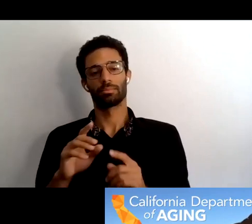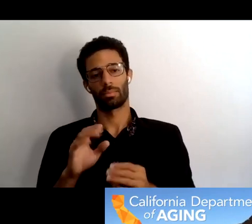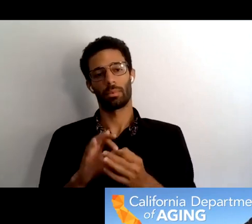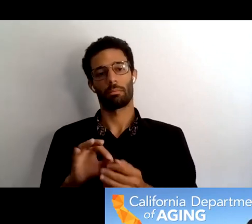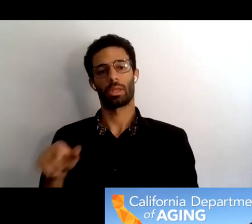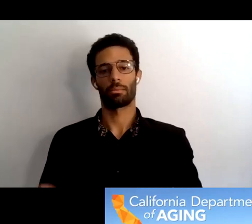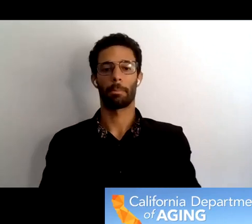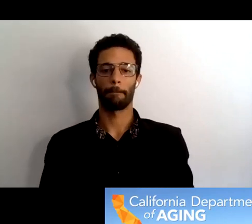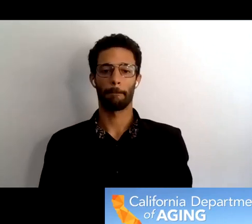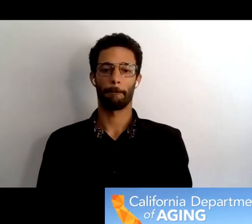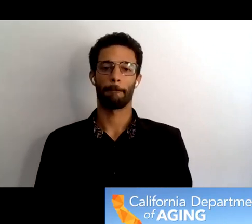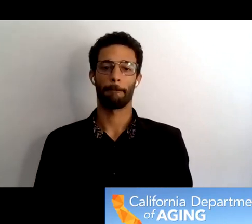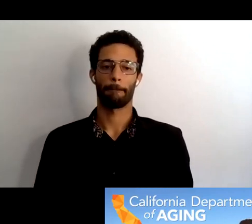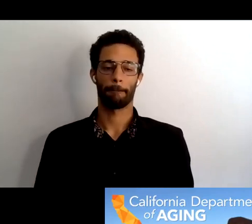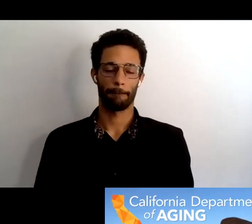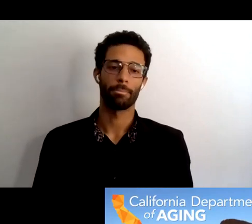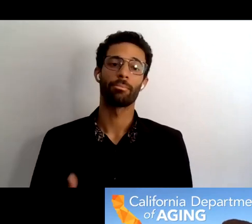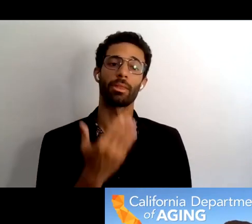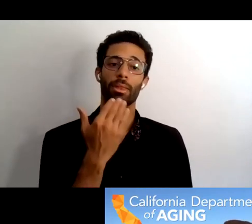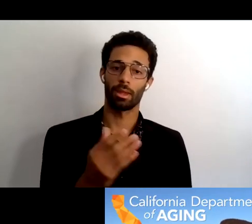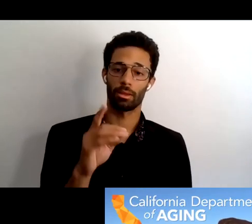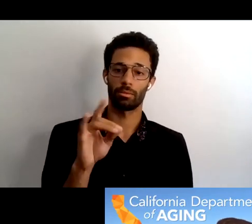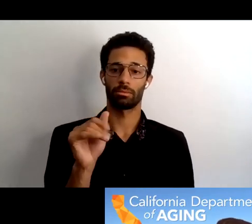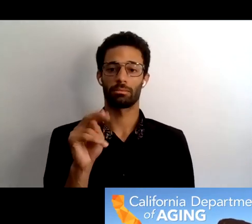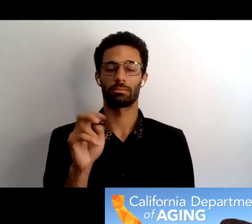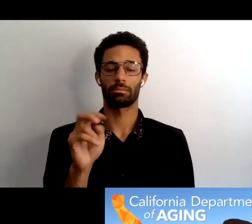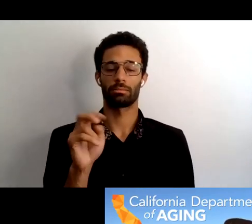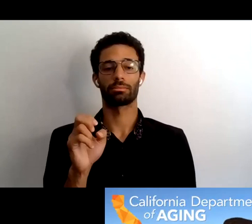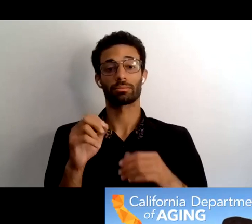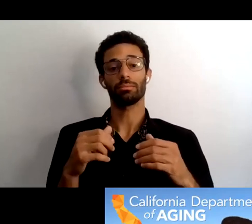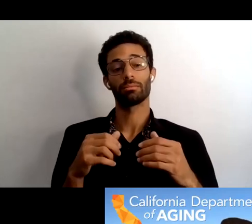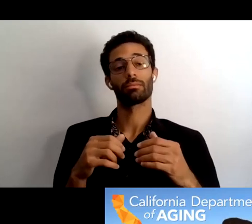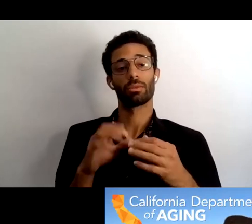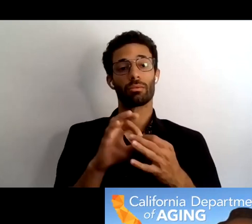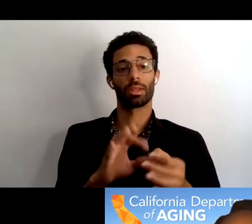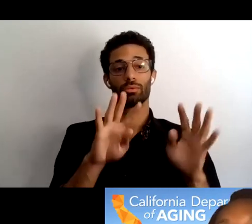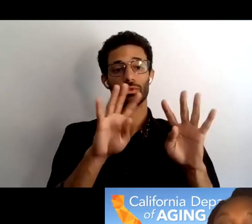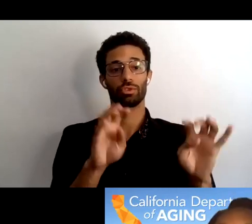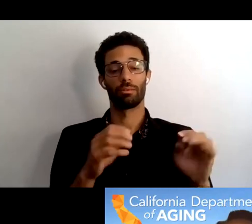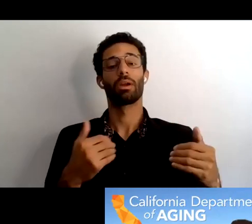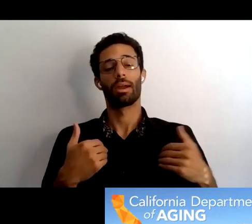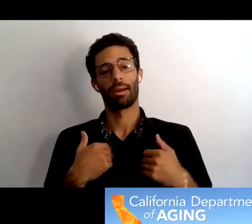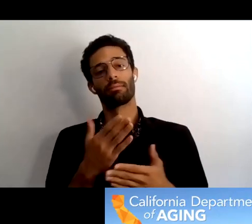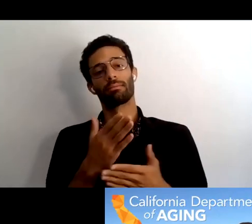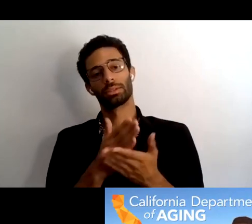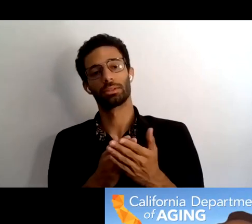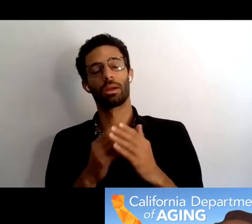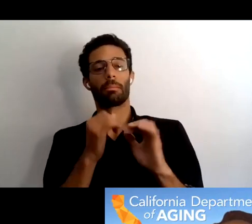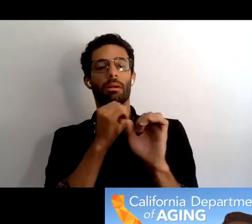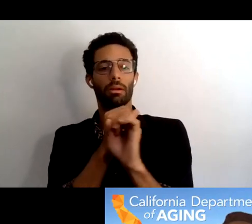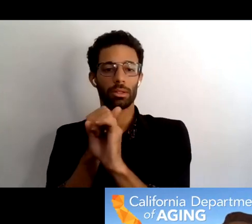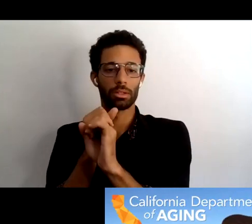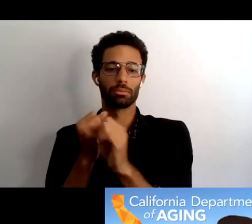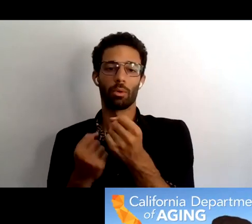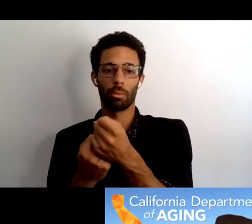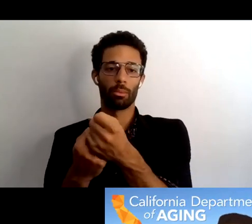thank you diane regarding the survey we've done several um pushes towards advertisement or our promotion of the survey